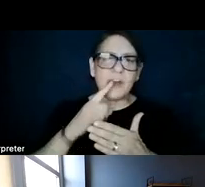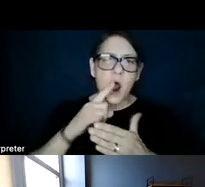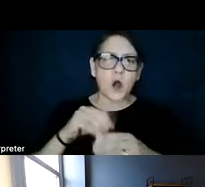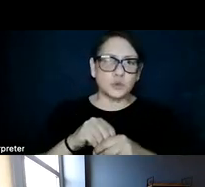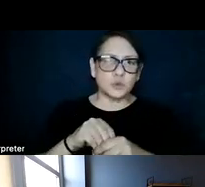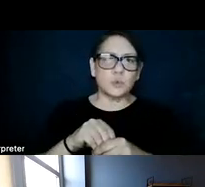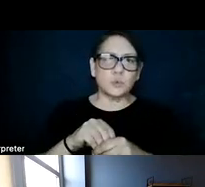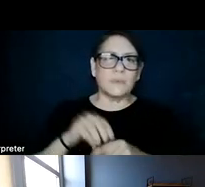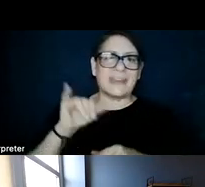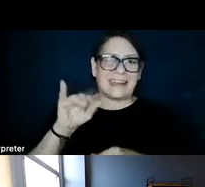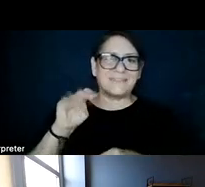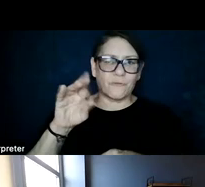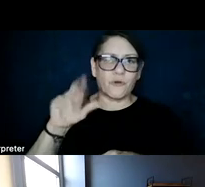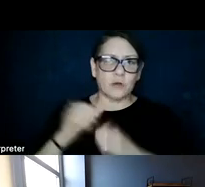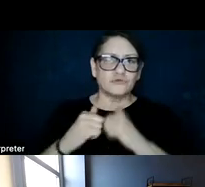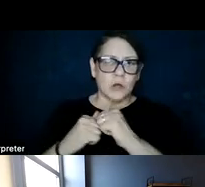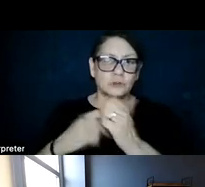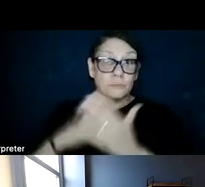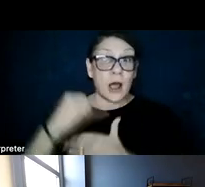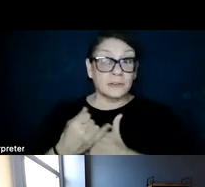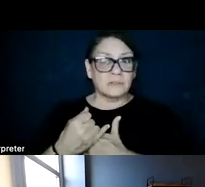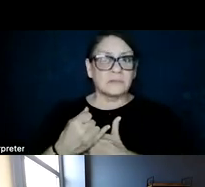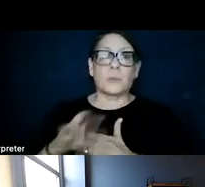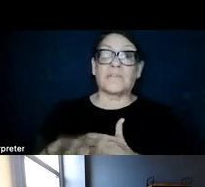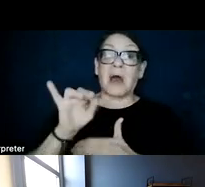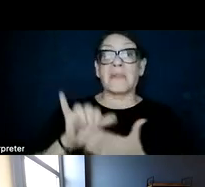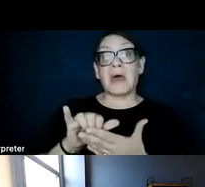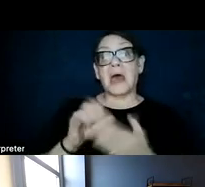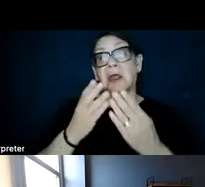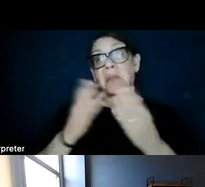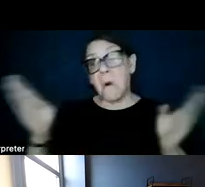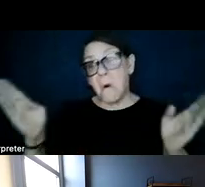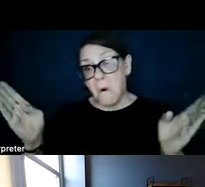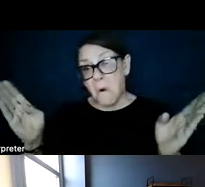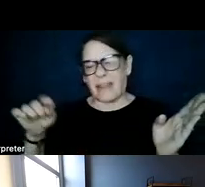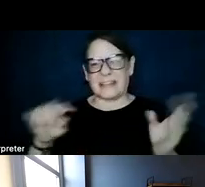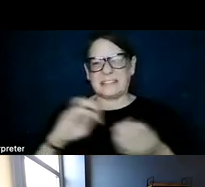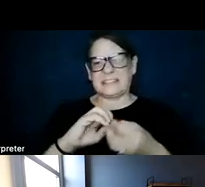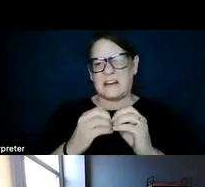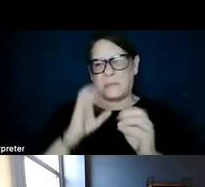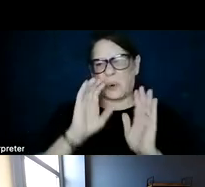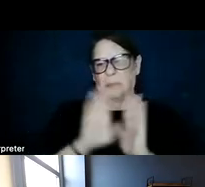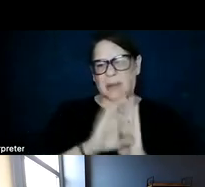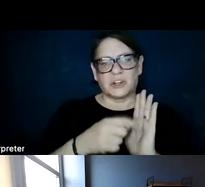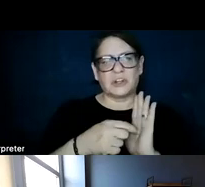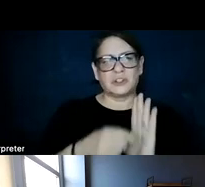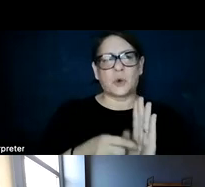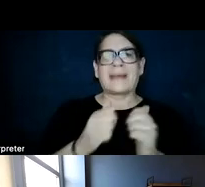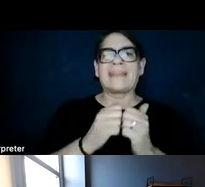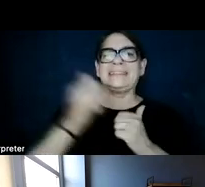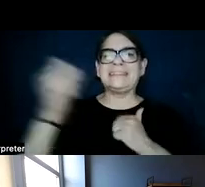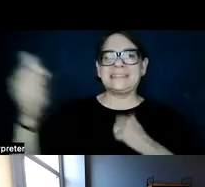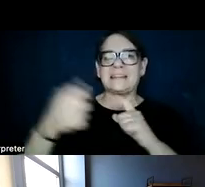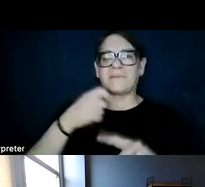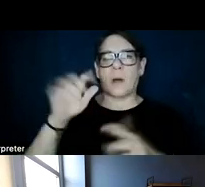projects. And we find that on the whole, and this is a figure basically showing the distance from